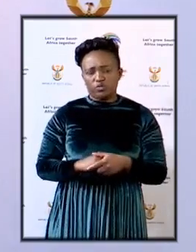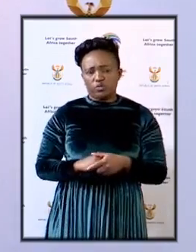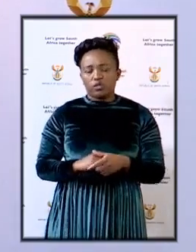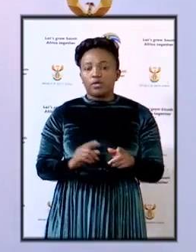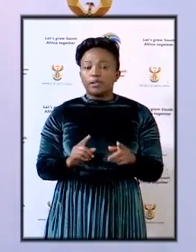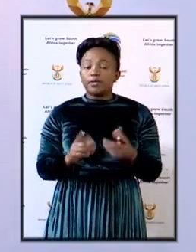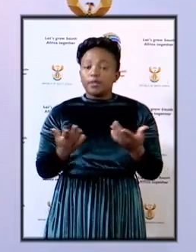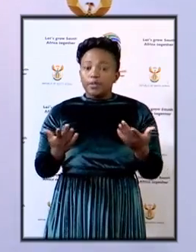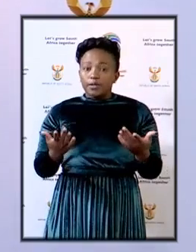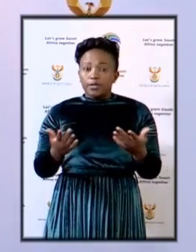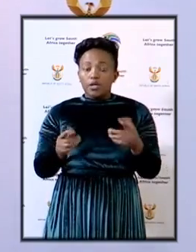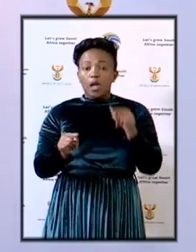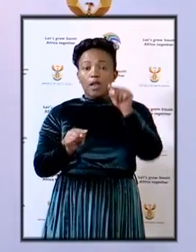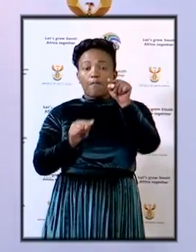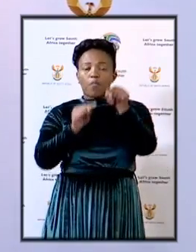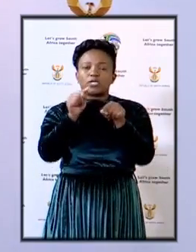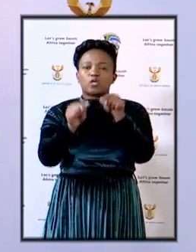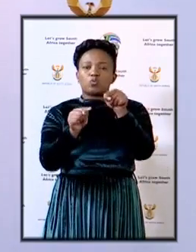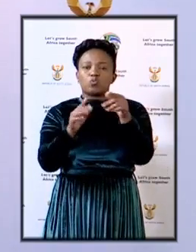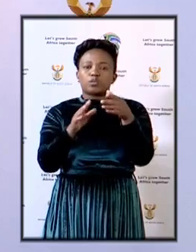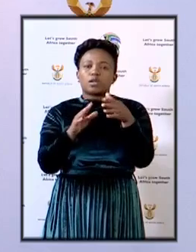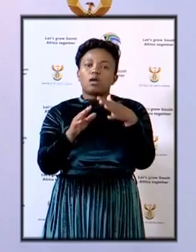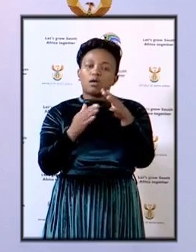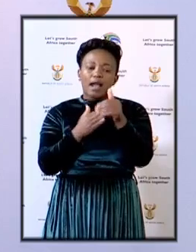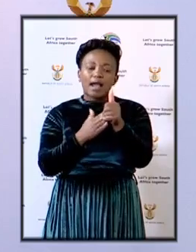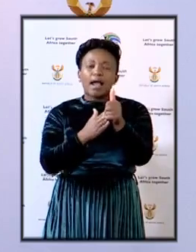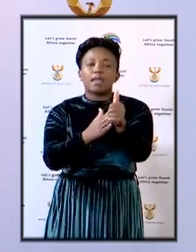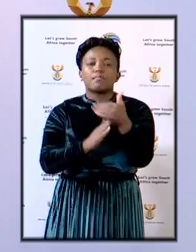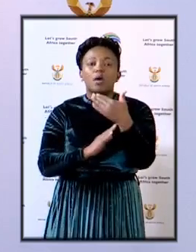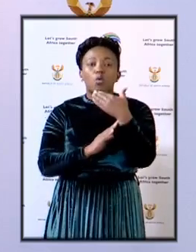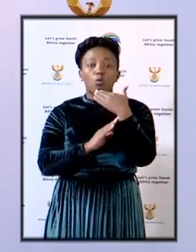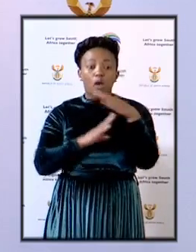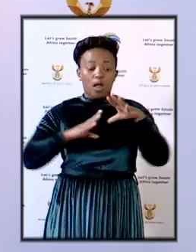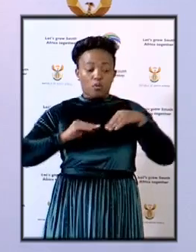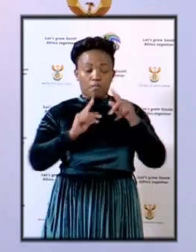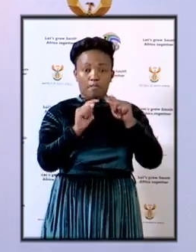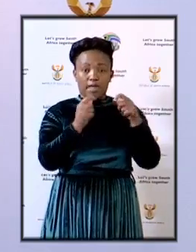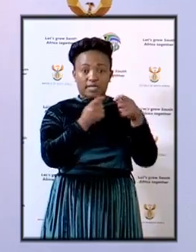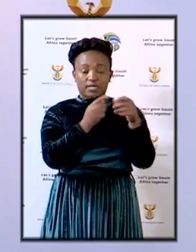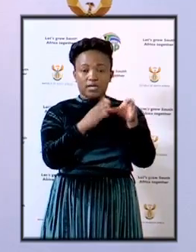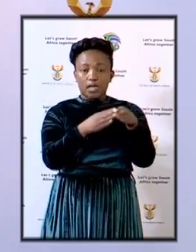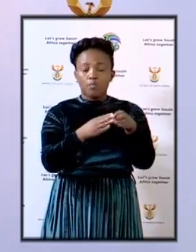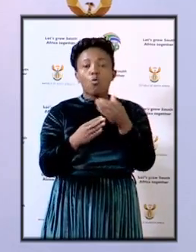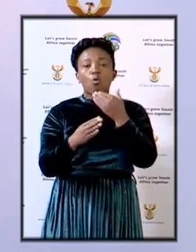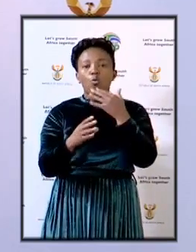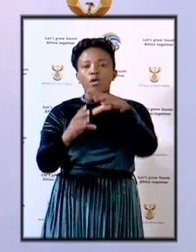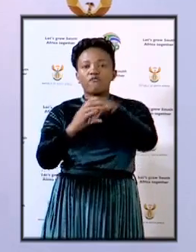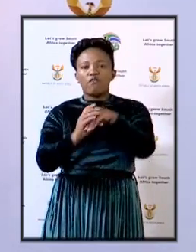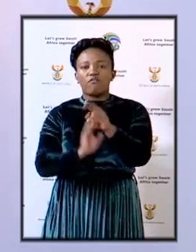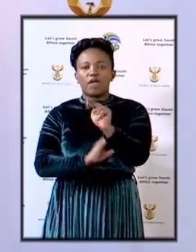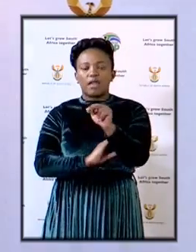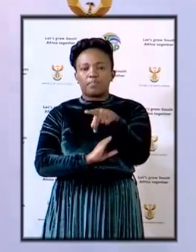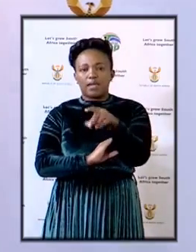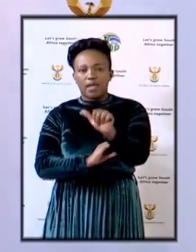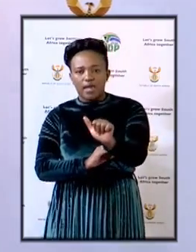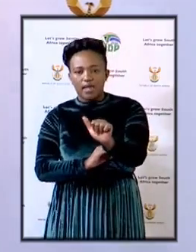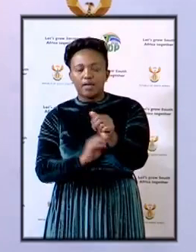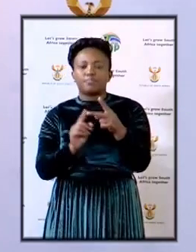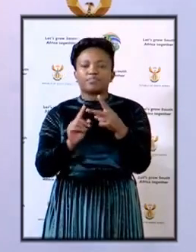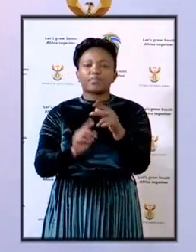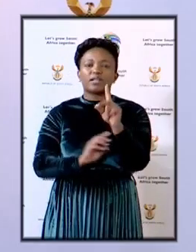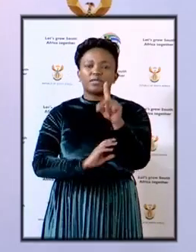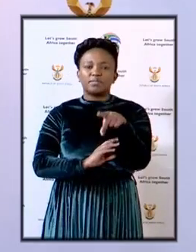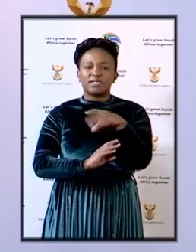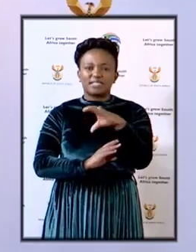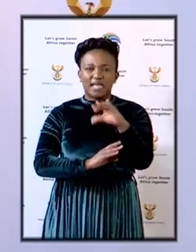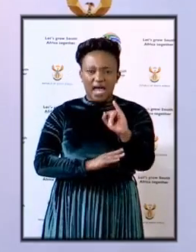It is clear that the prosecutor-guided approach adopted by this team with the NPA and the DPCI, as well as the